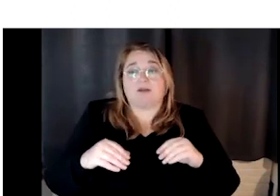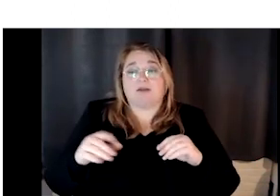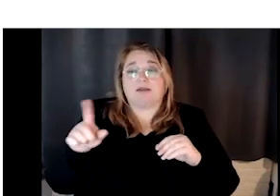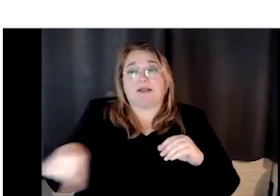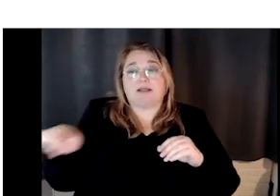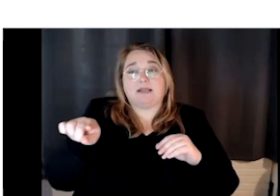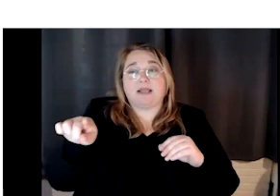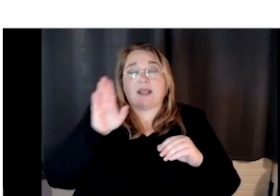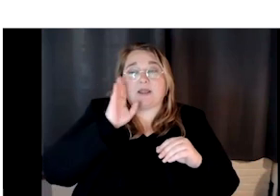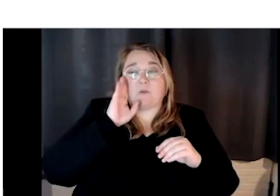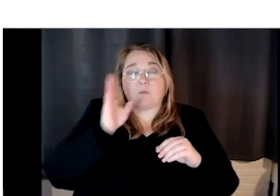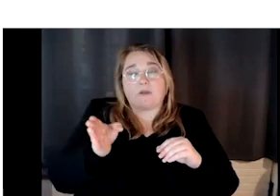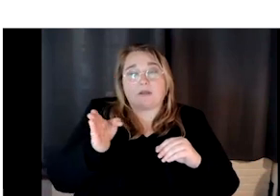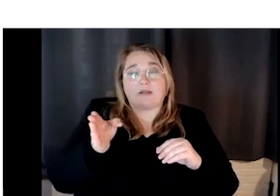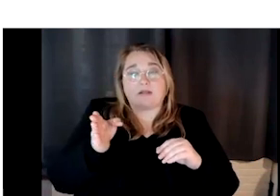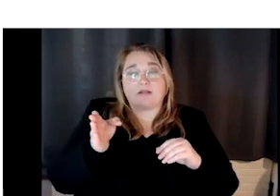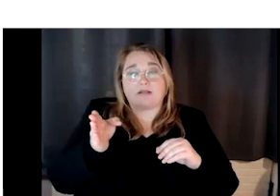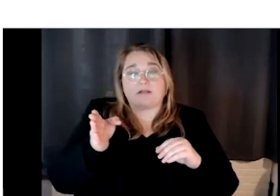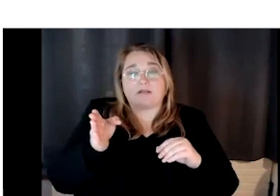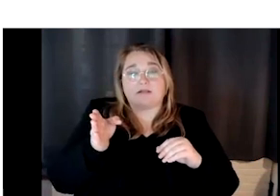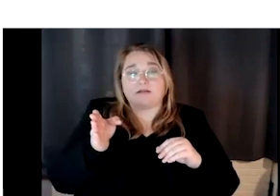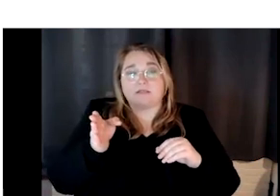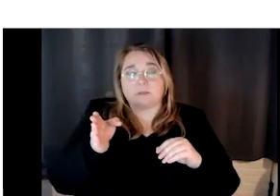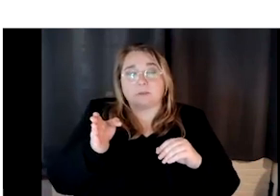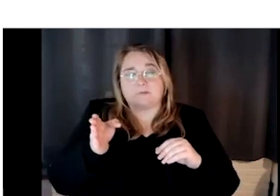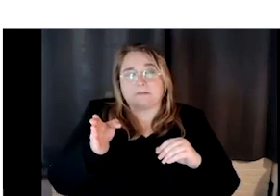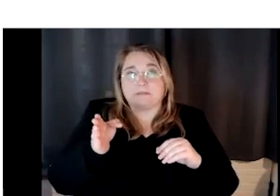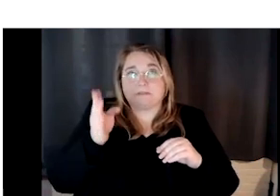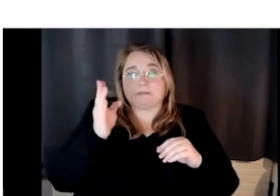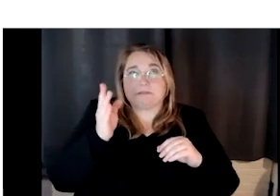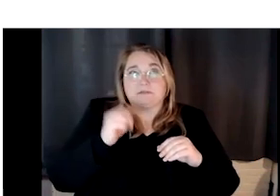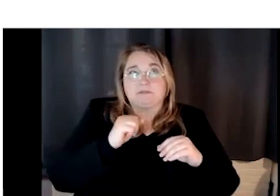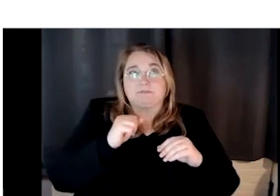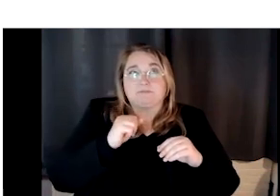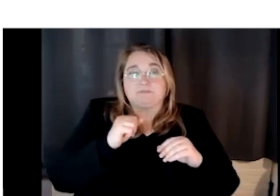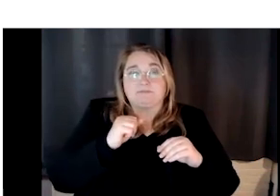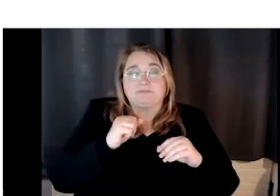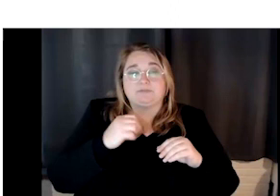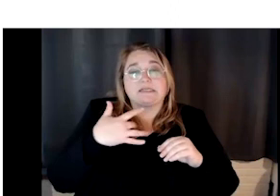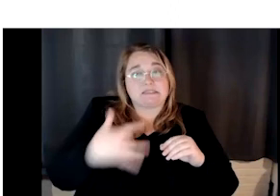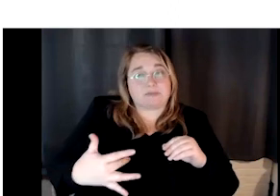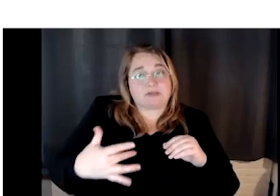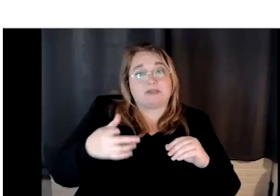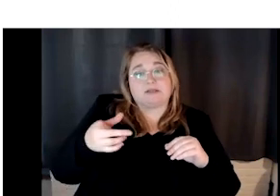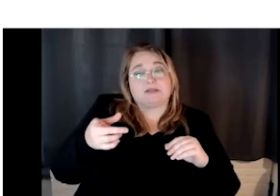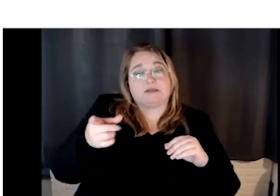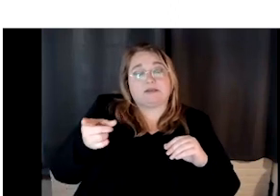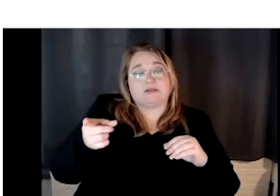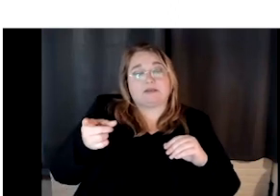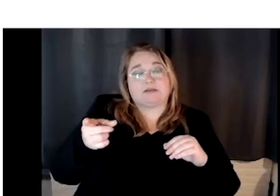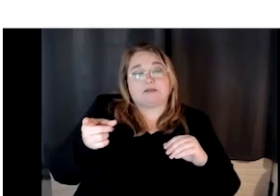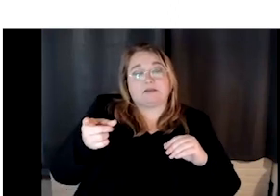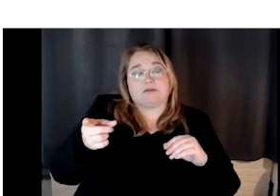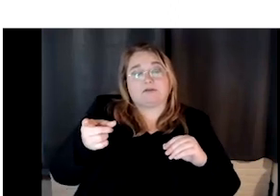not usually make copies of things that are, that, that are, uh,